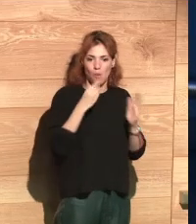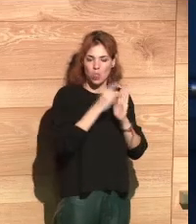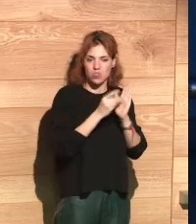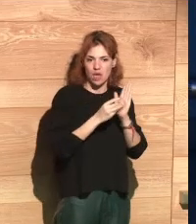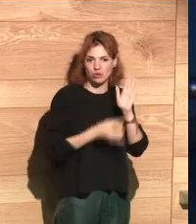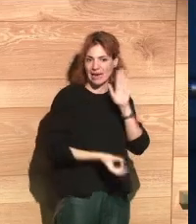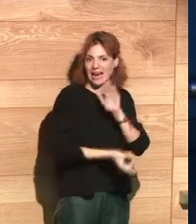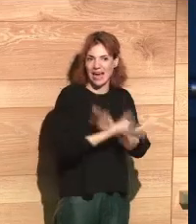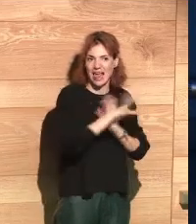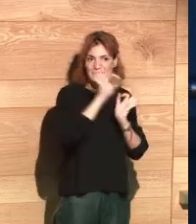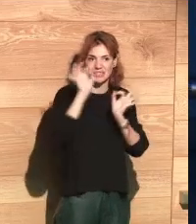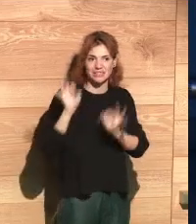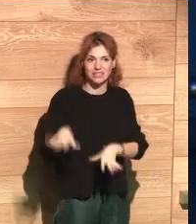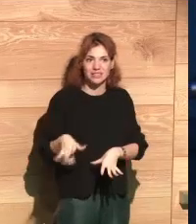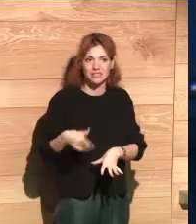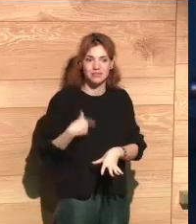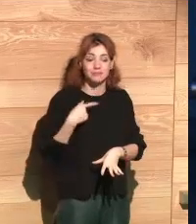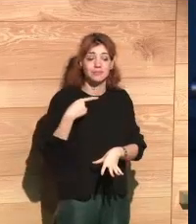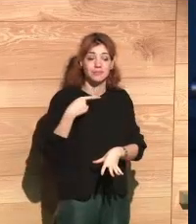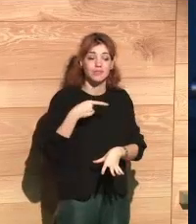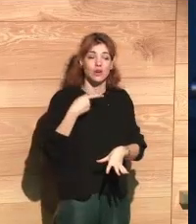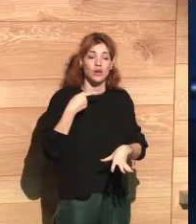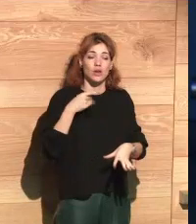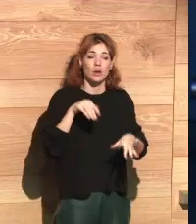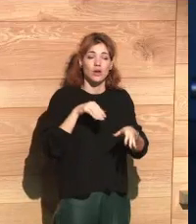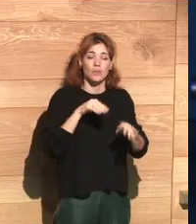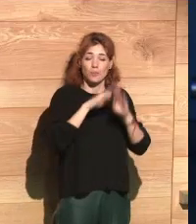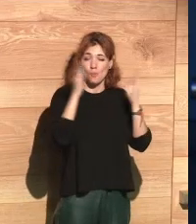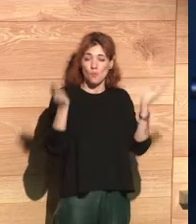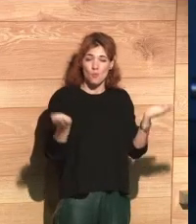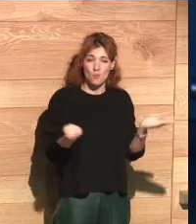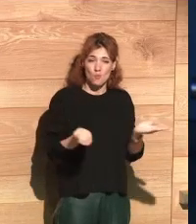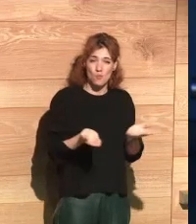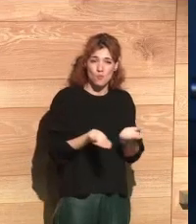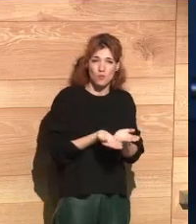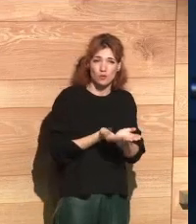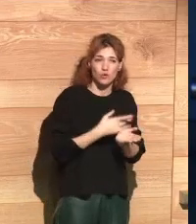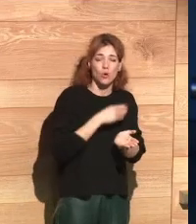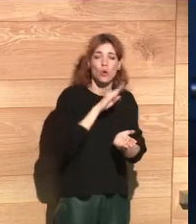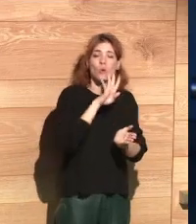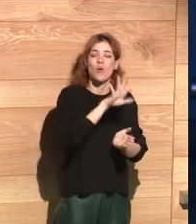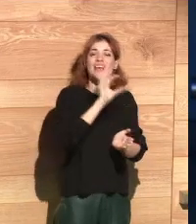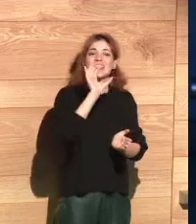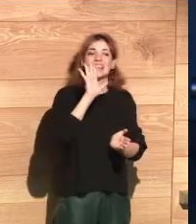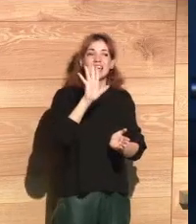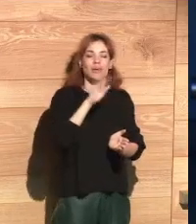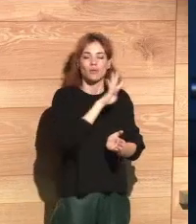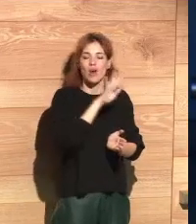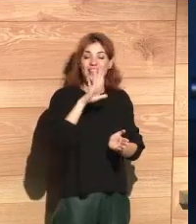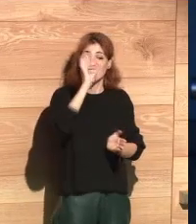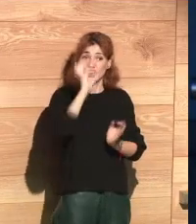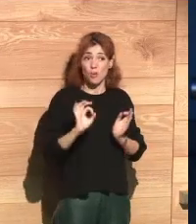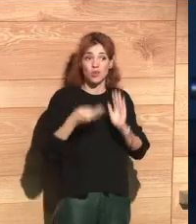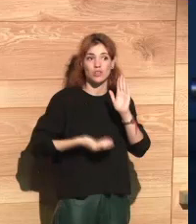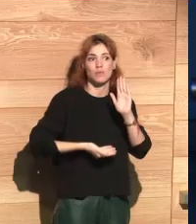roads are filled with self-driven cars. And it's a proof is that, of all this, is that the